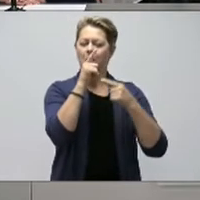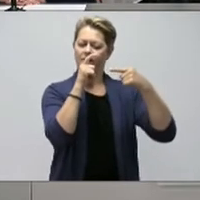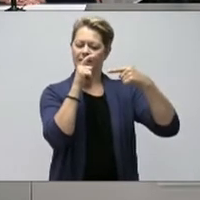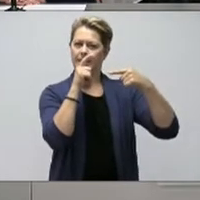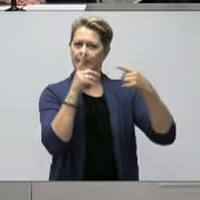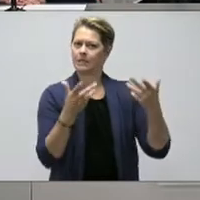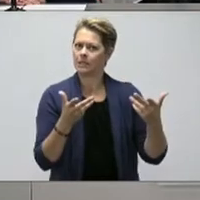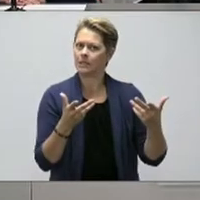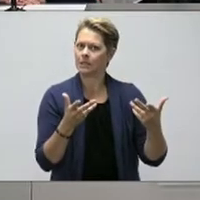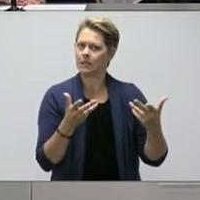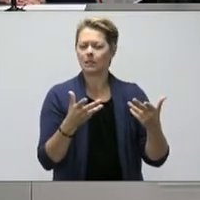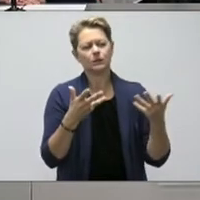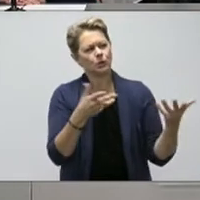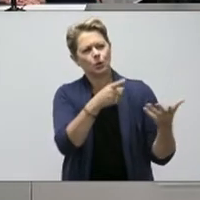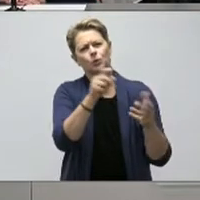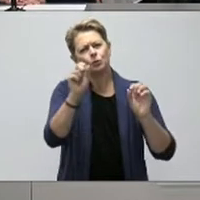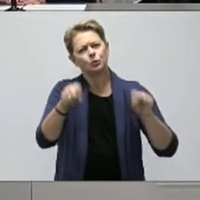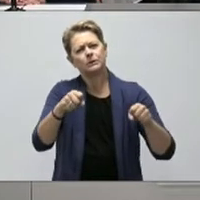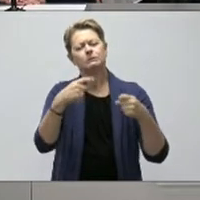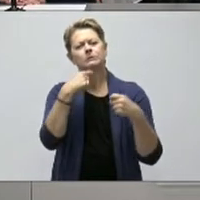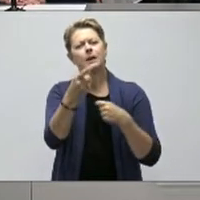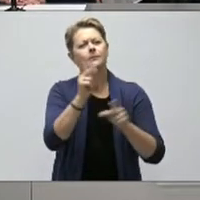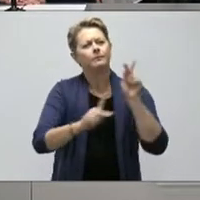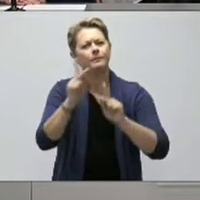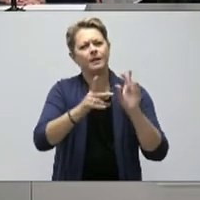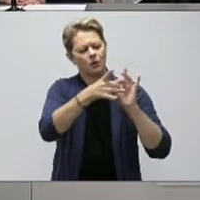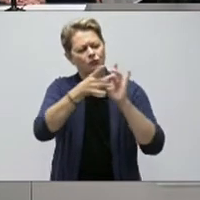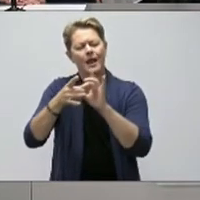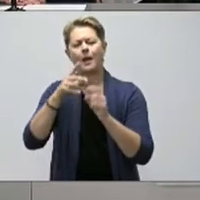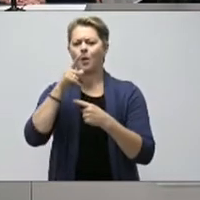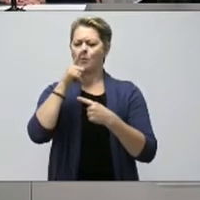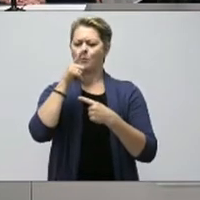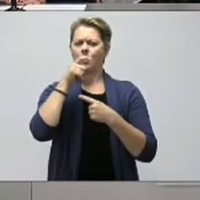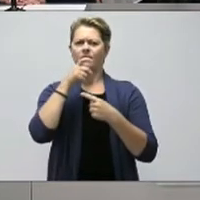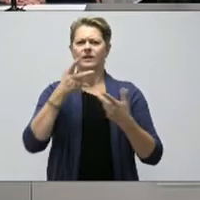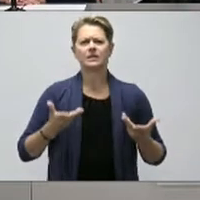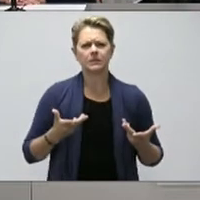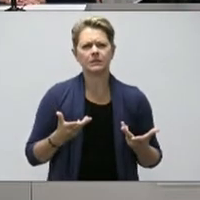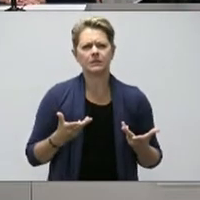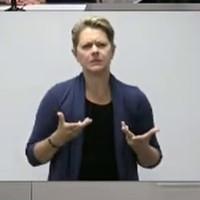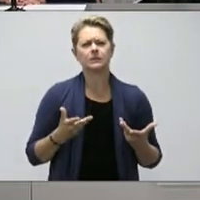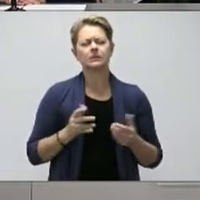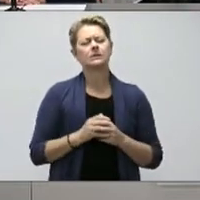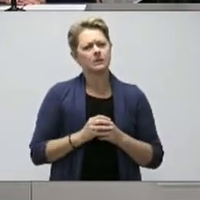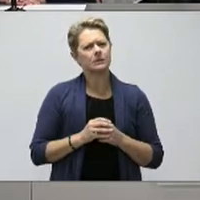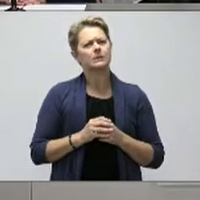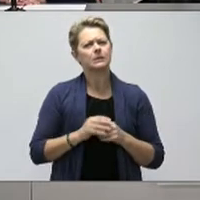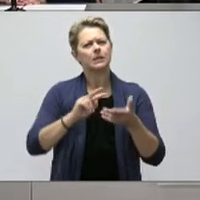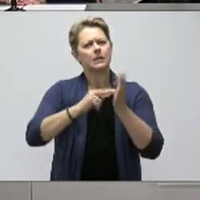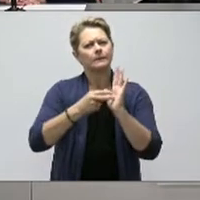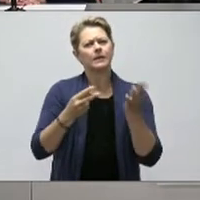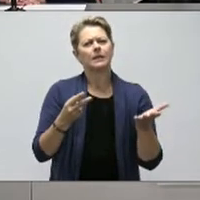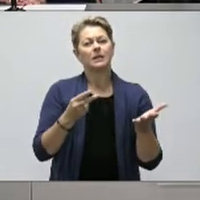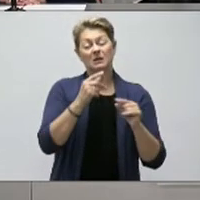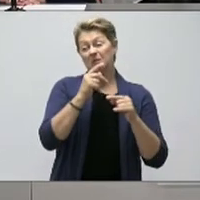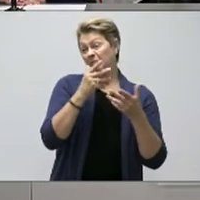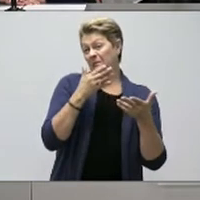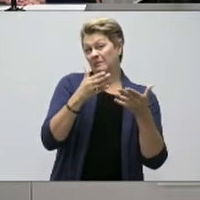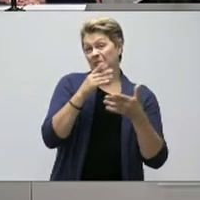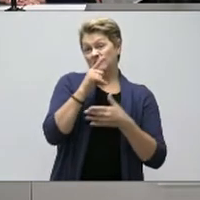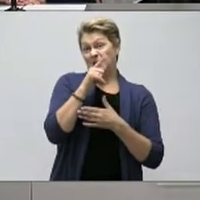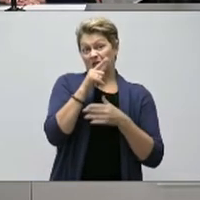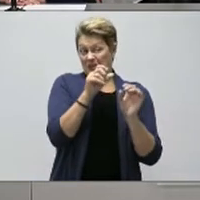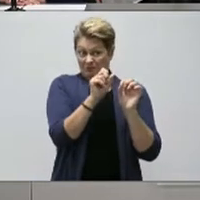about what you can say to the public to ease any concerns about nefarious activities by use of this app, whether it be privacy breaches